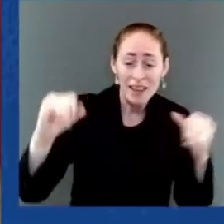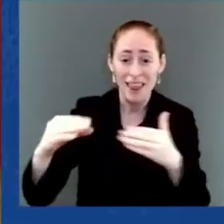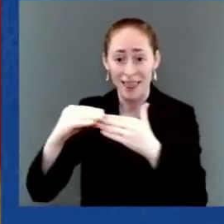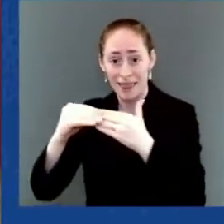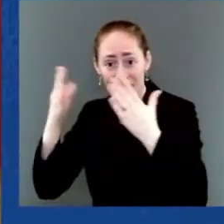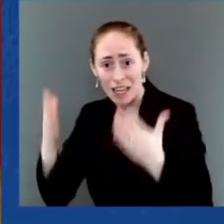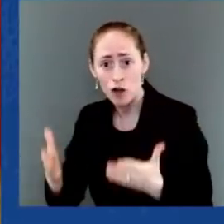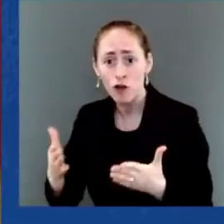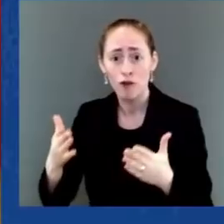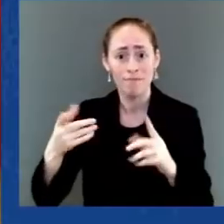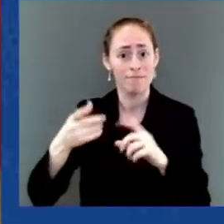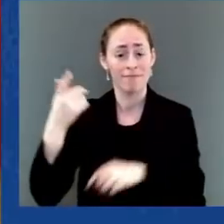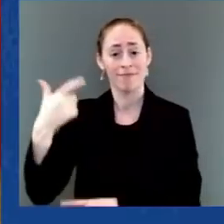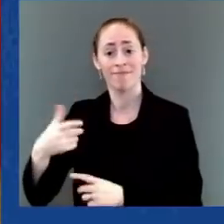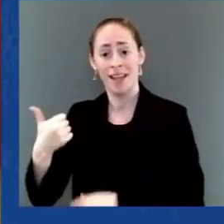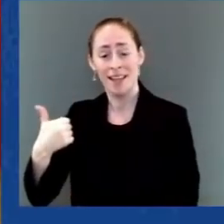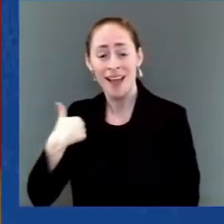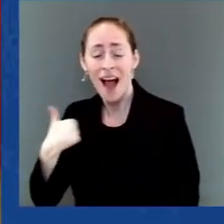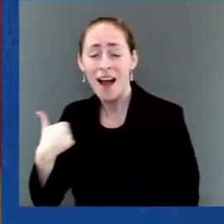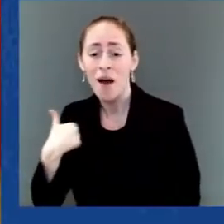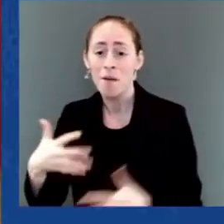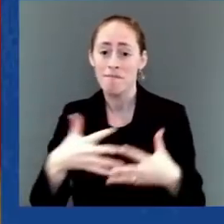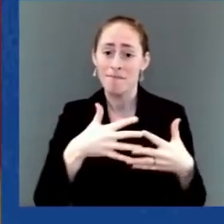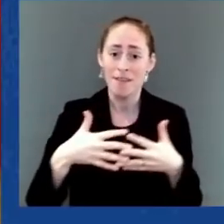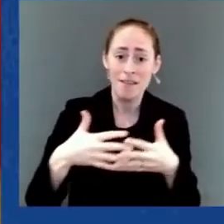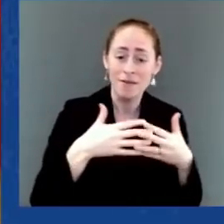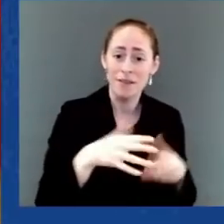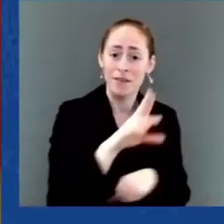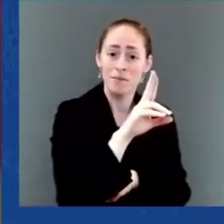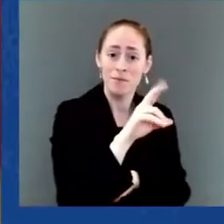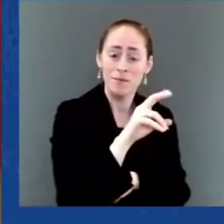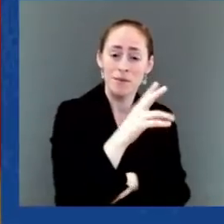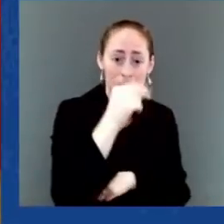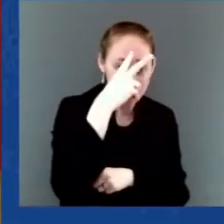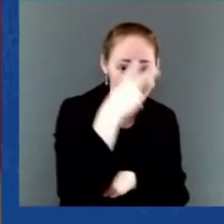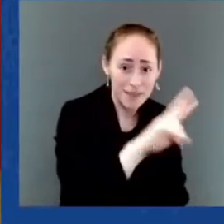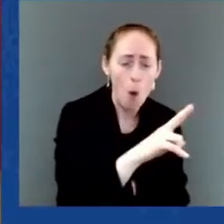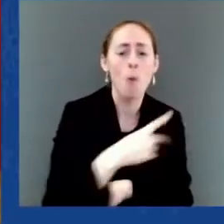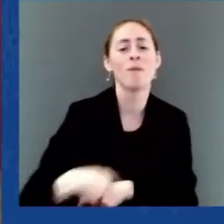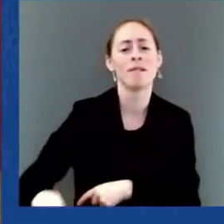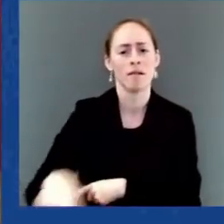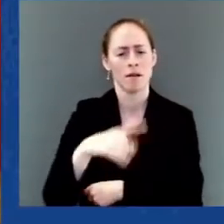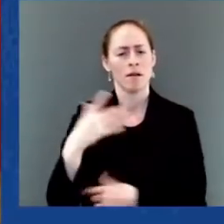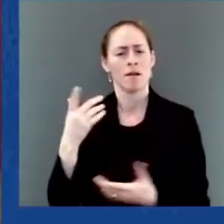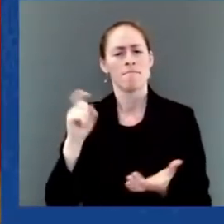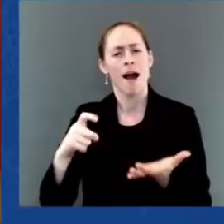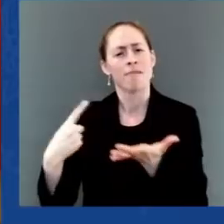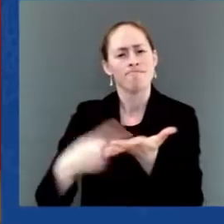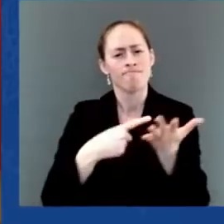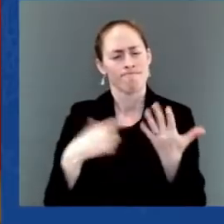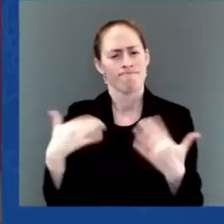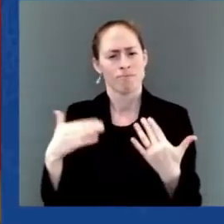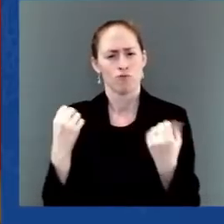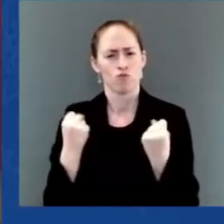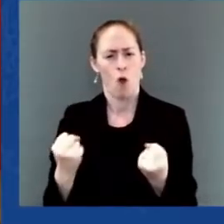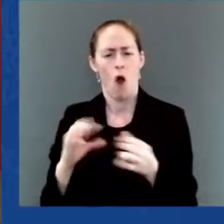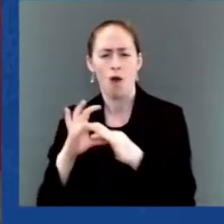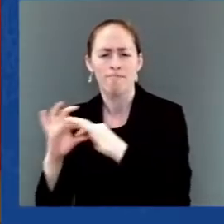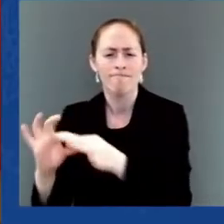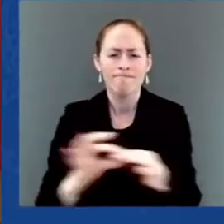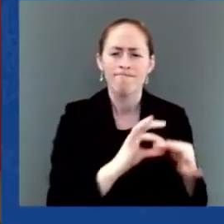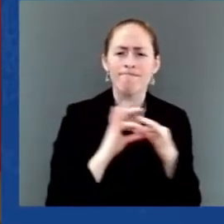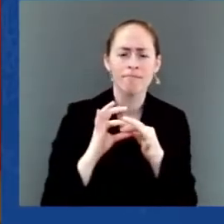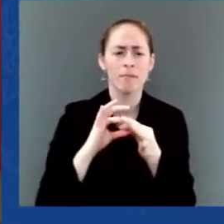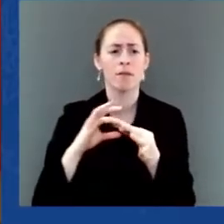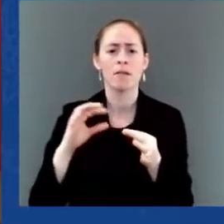potential when we unleash the full — the full range of our people's talents. So today, it's about what